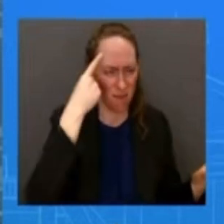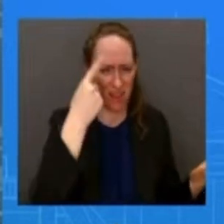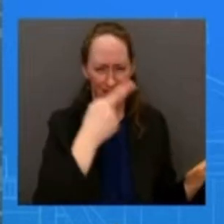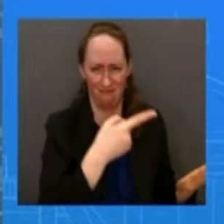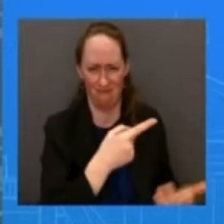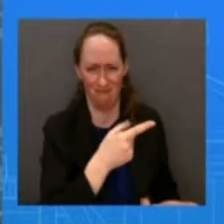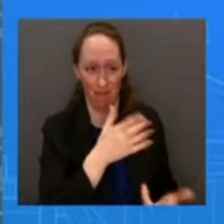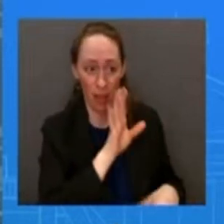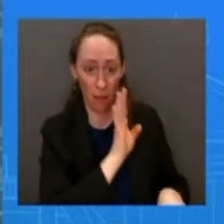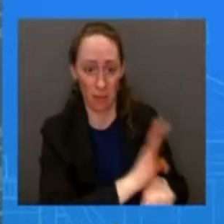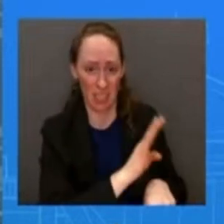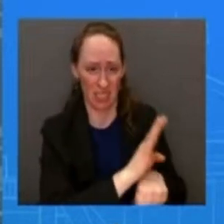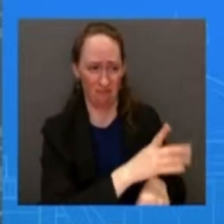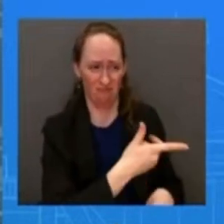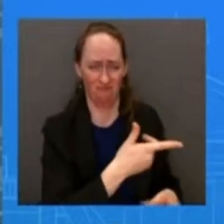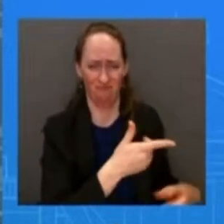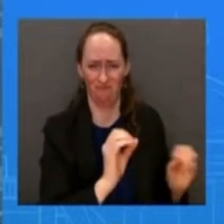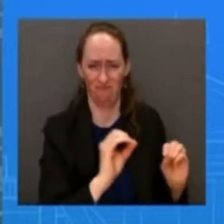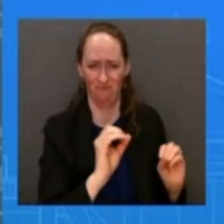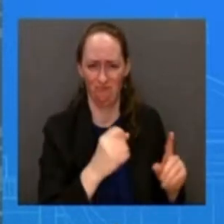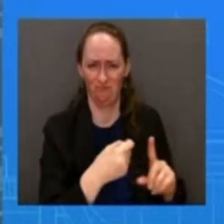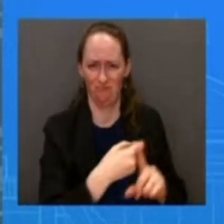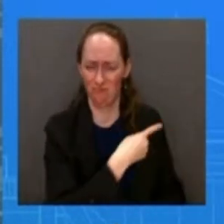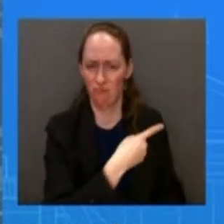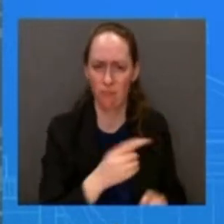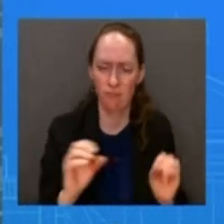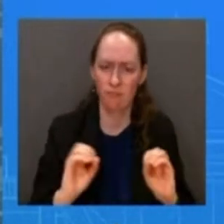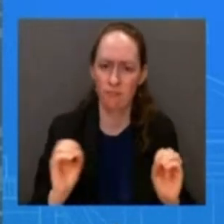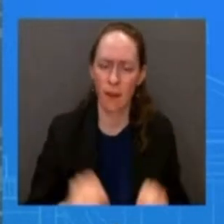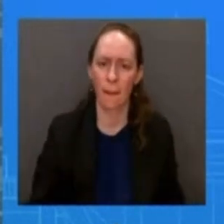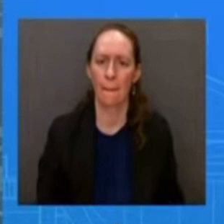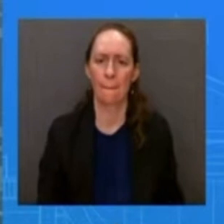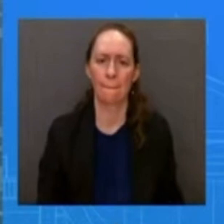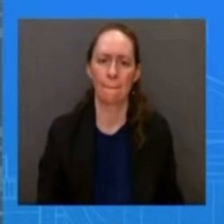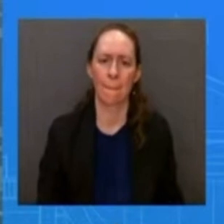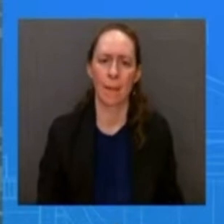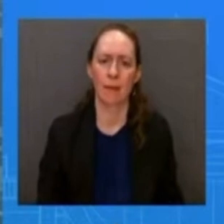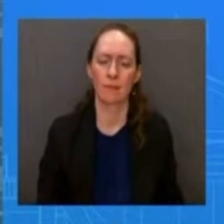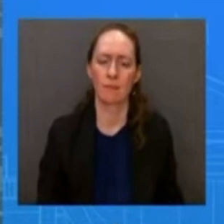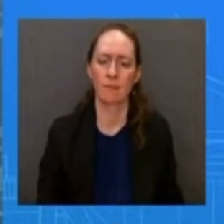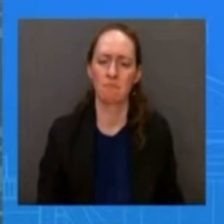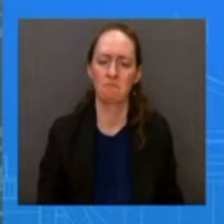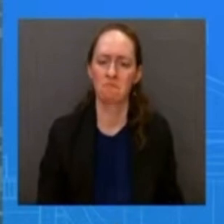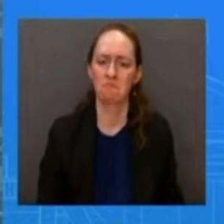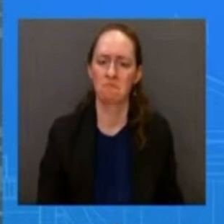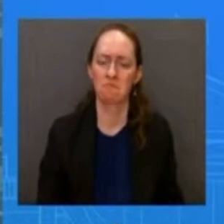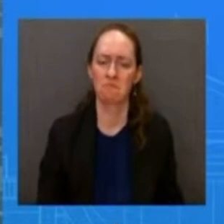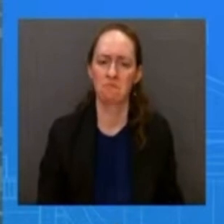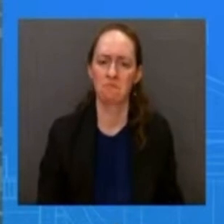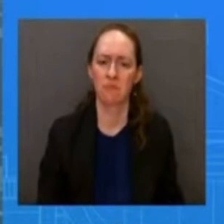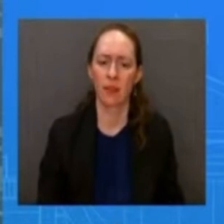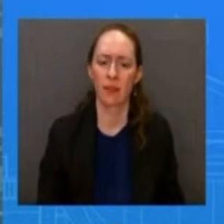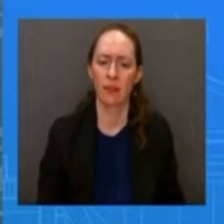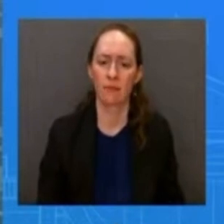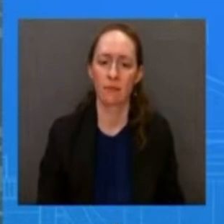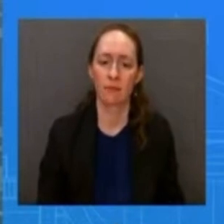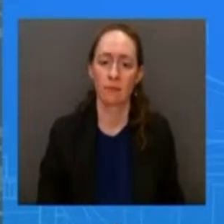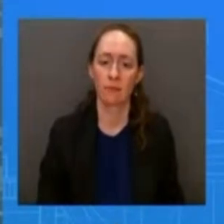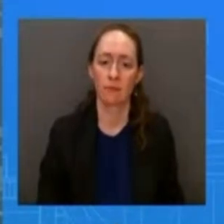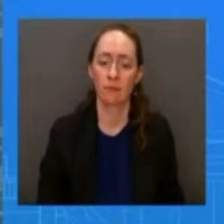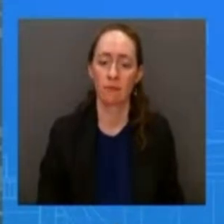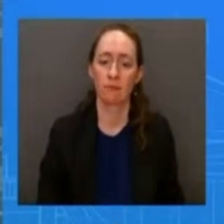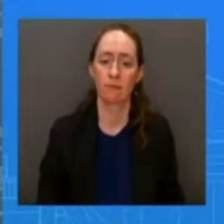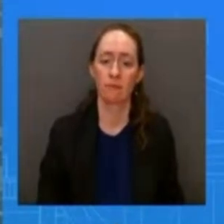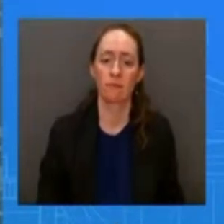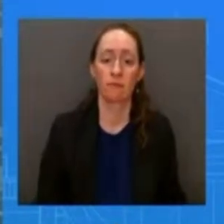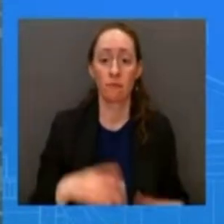meet its commitment even in the first year of phase one deal going into effect during the trump administration again phase one is